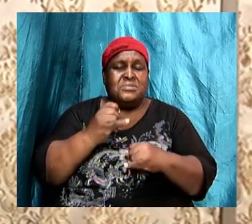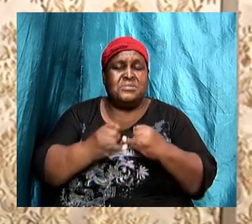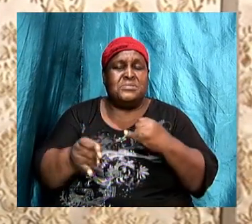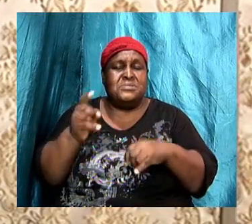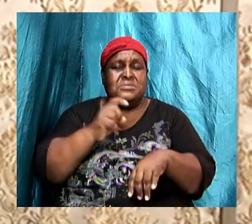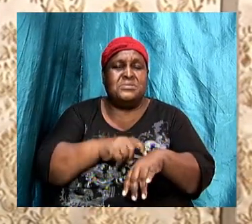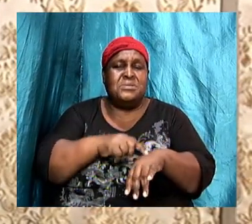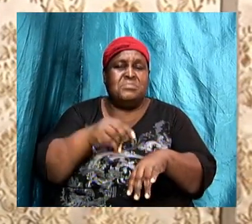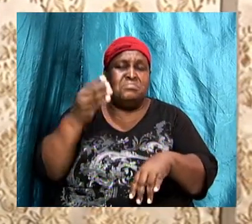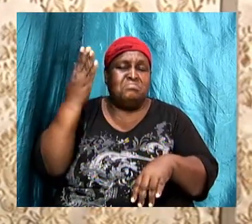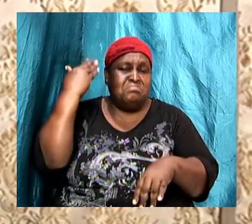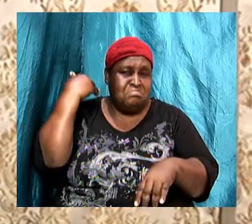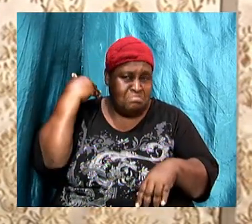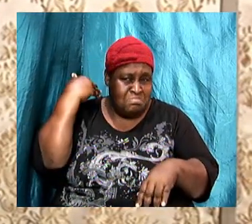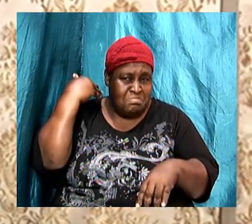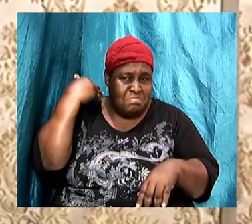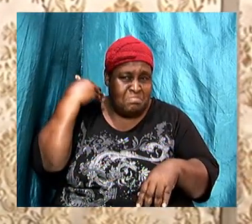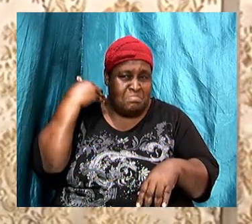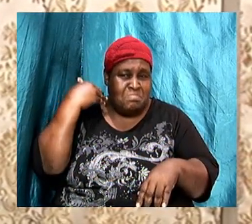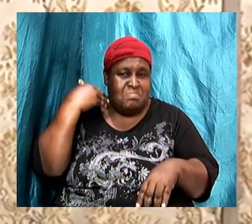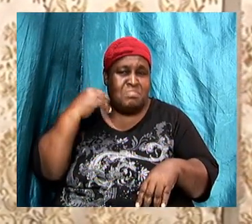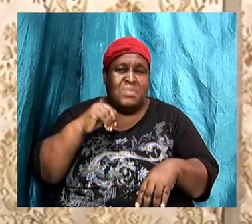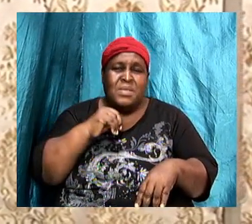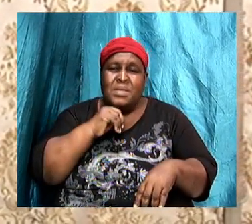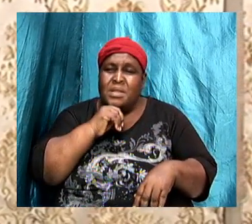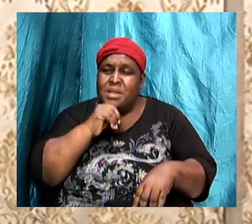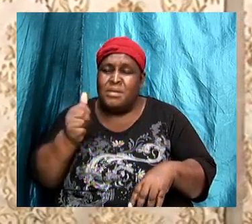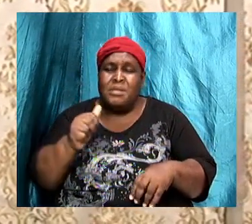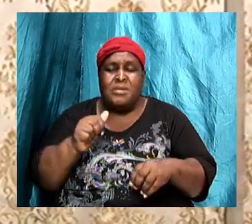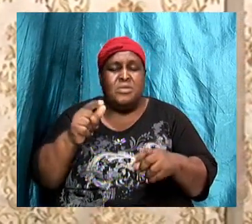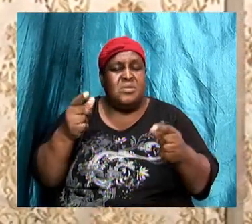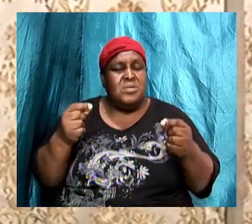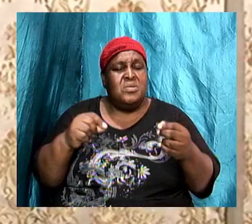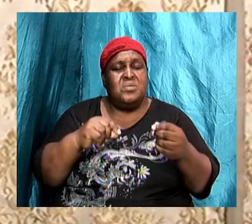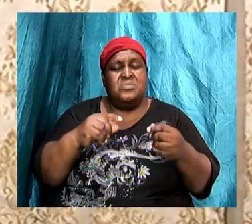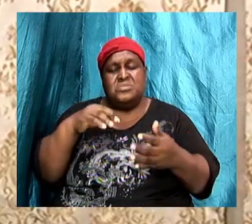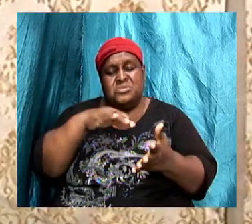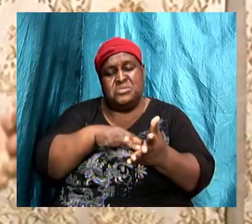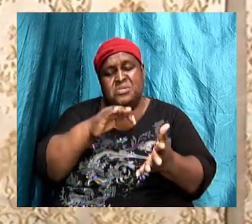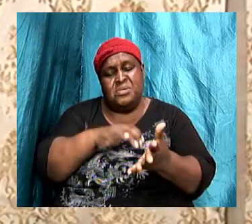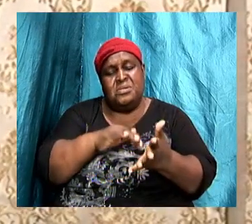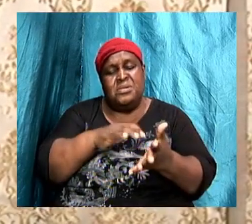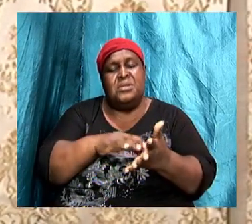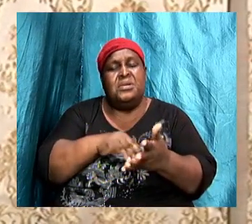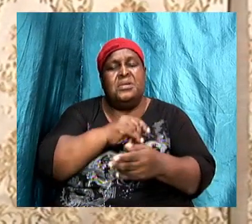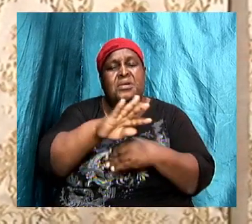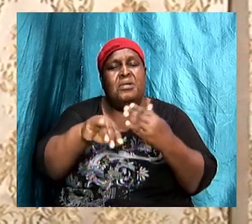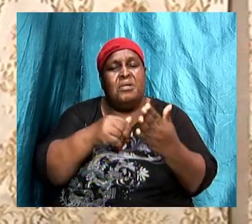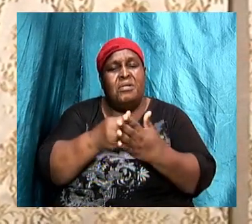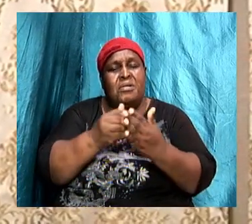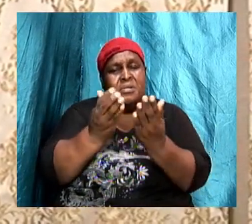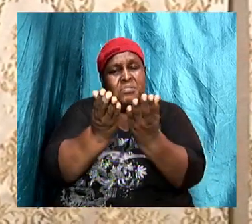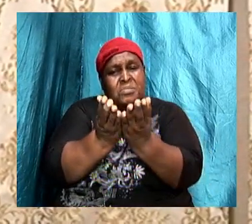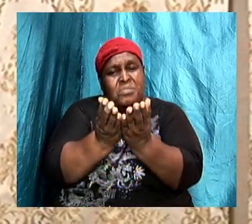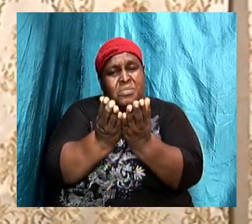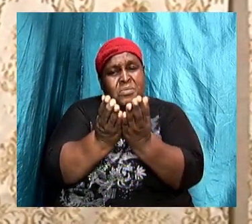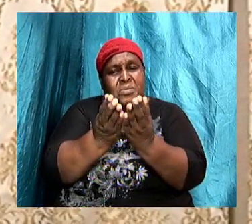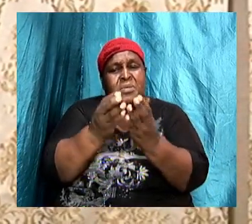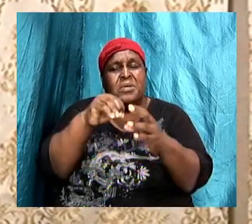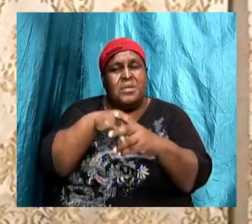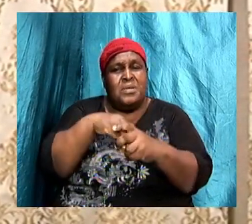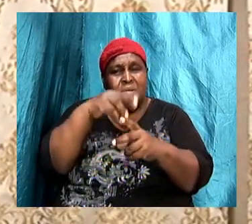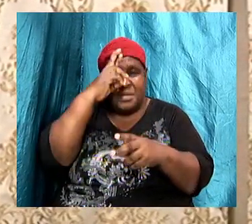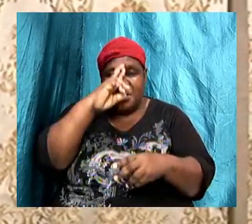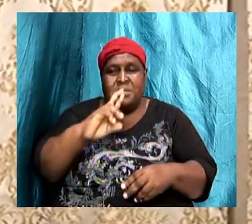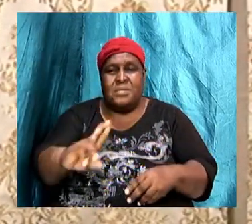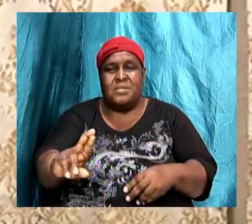revelation but we would not have been doing the entire book of revelation as a book because there were things that were contained